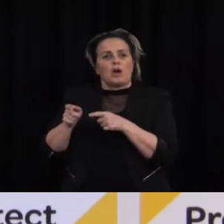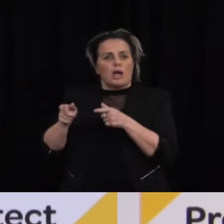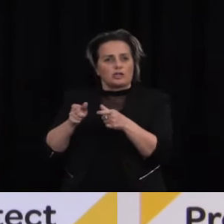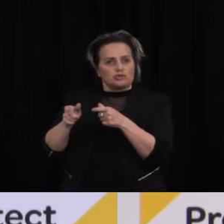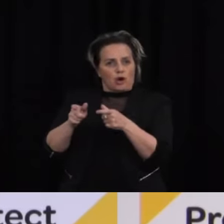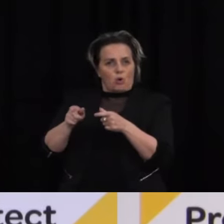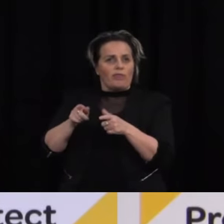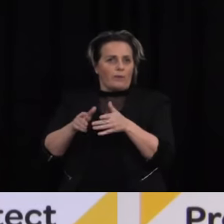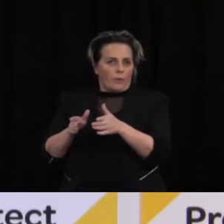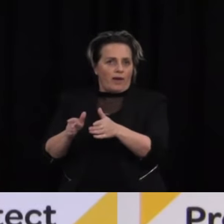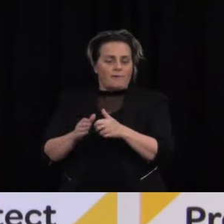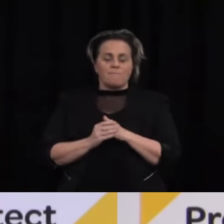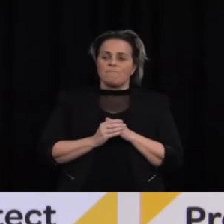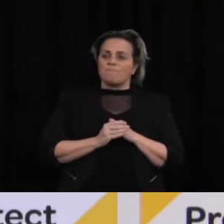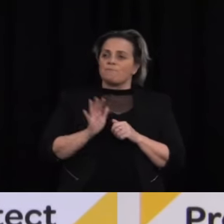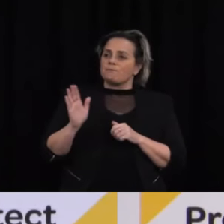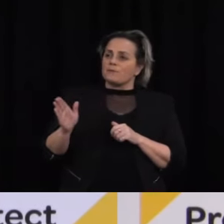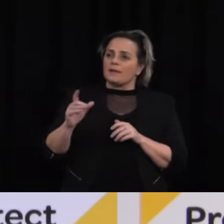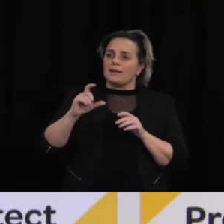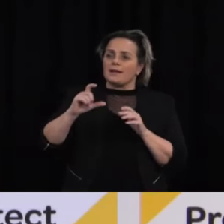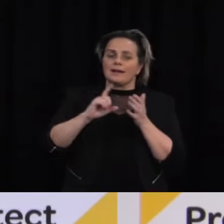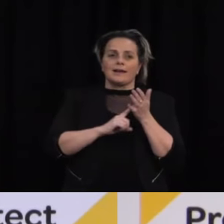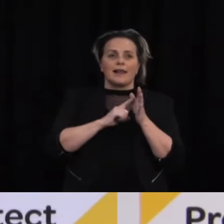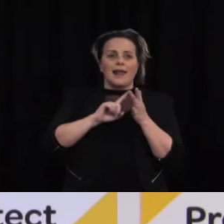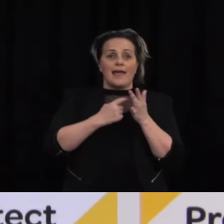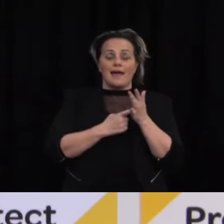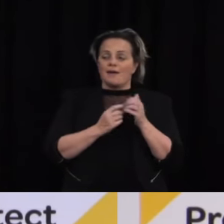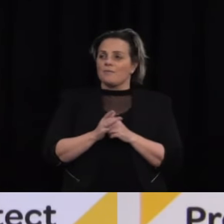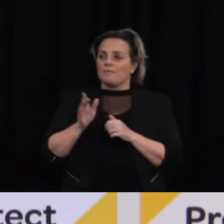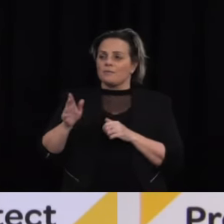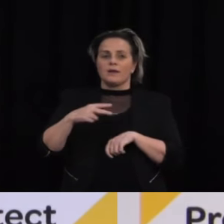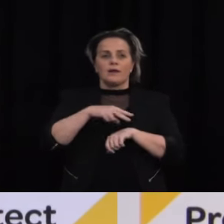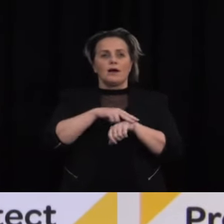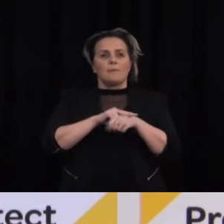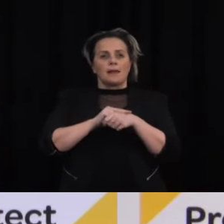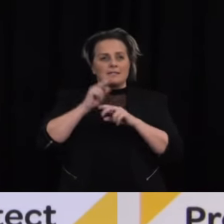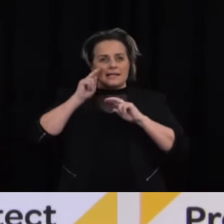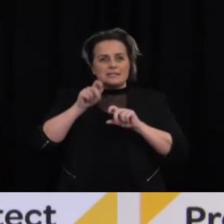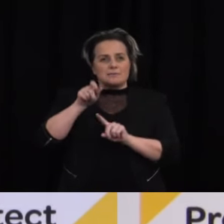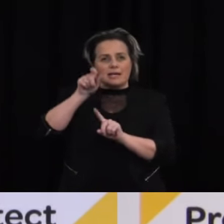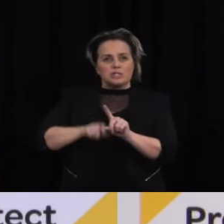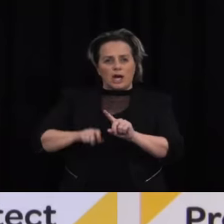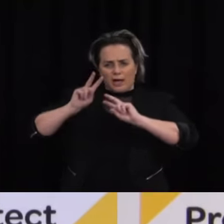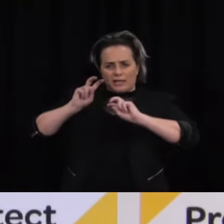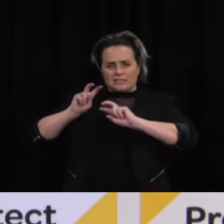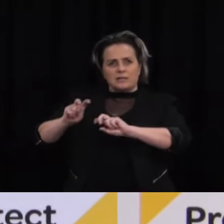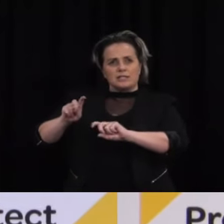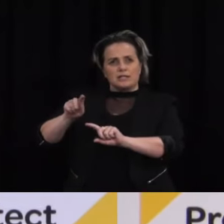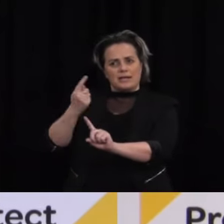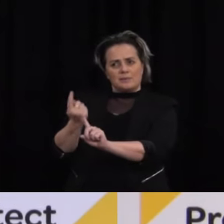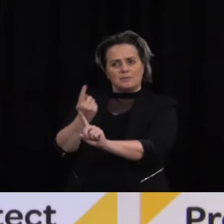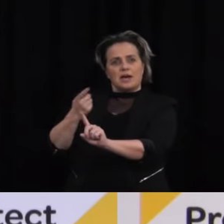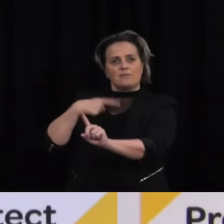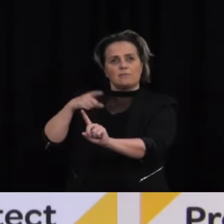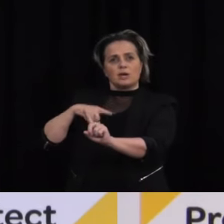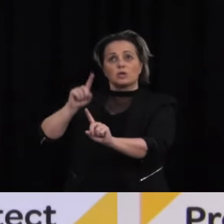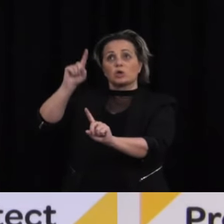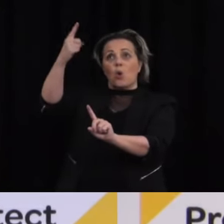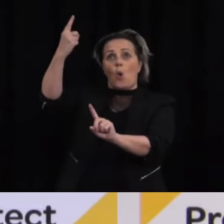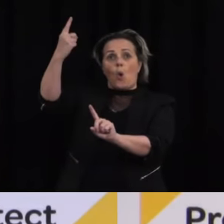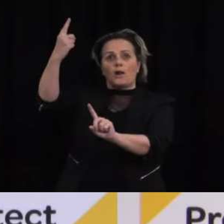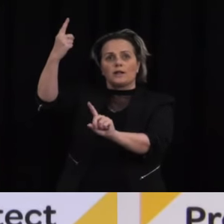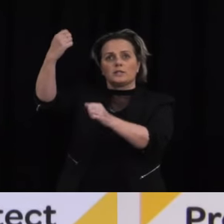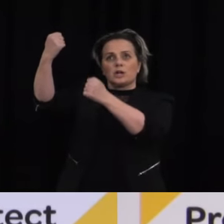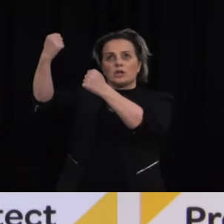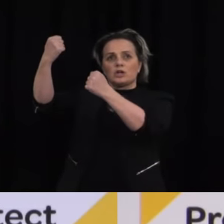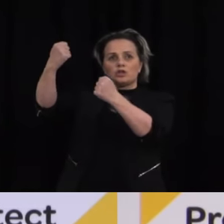police inspector has been investigated for crossing the Auckland boundary to drive people